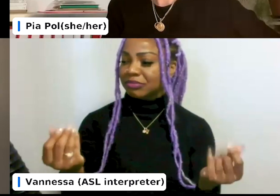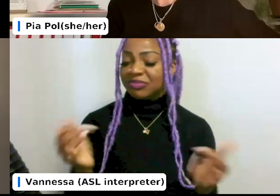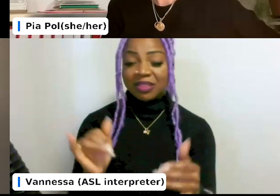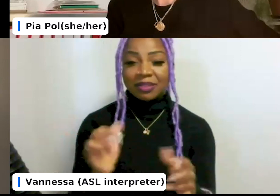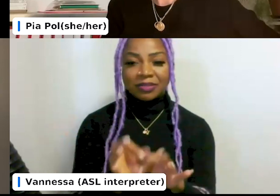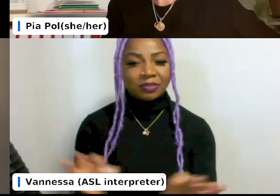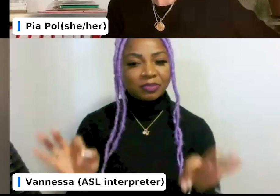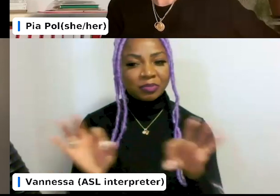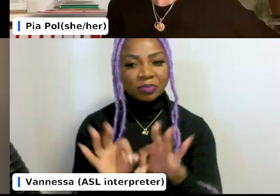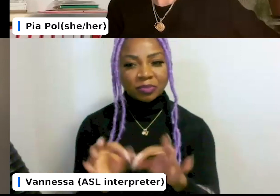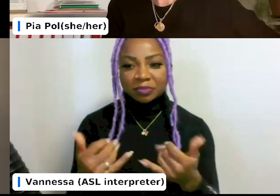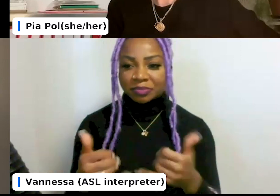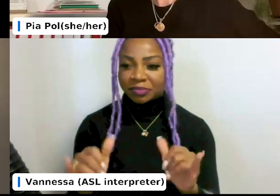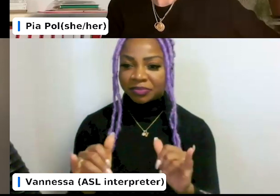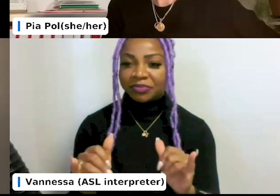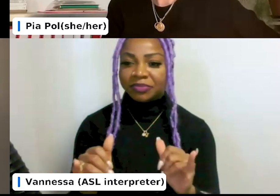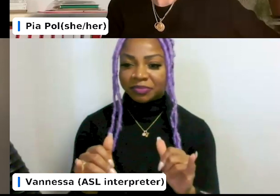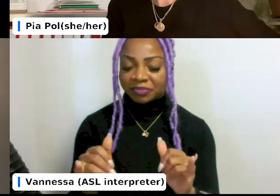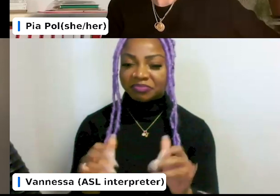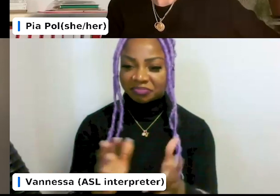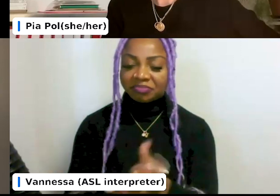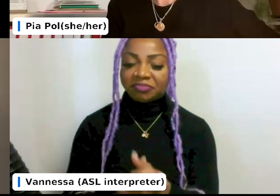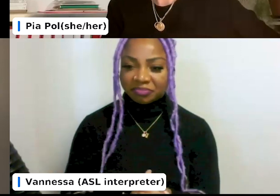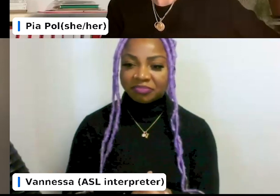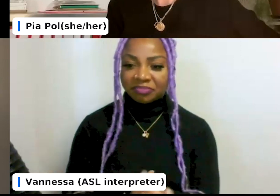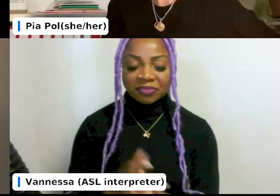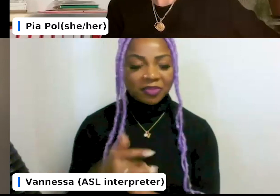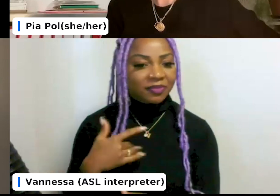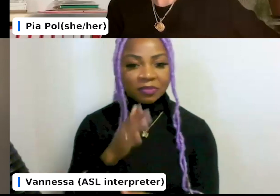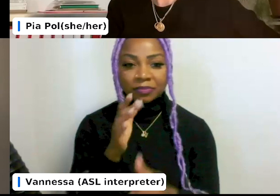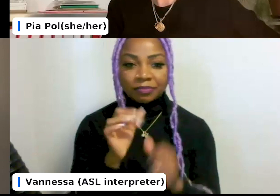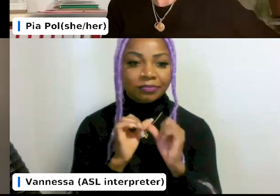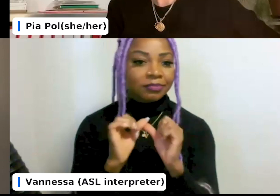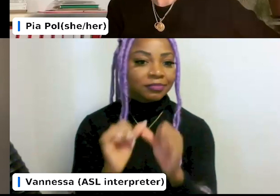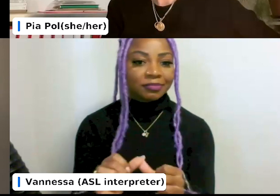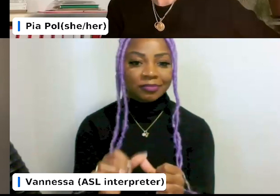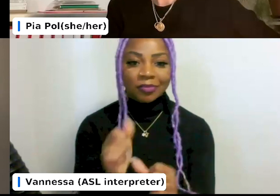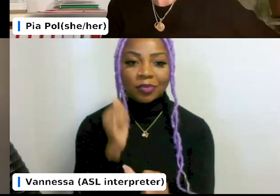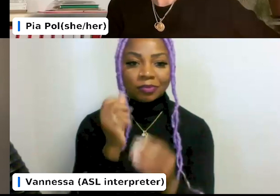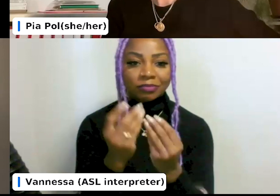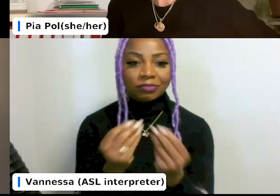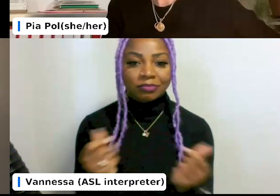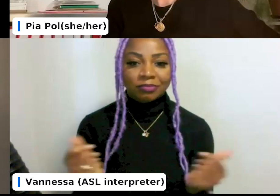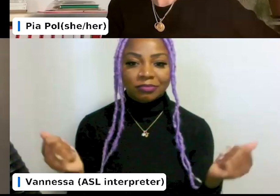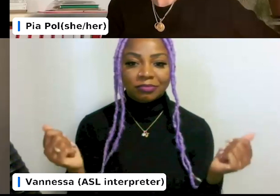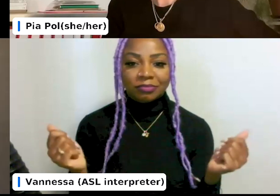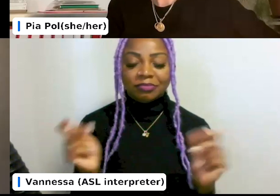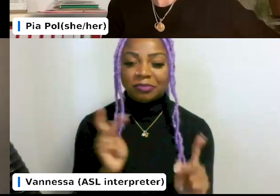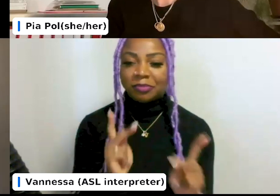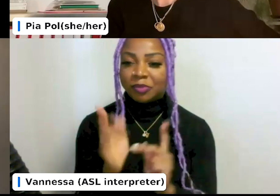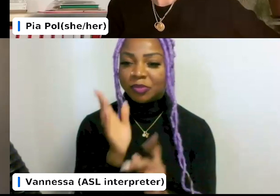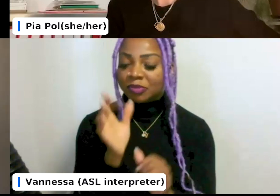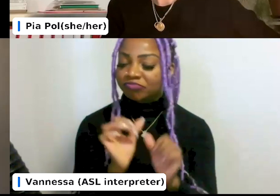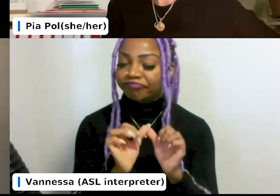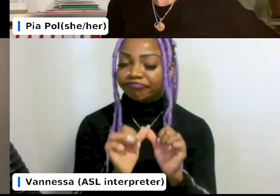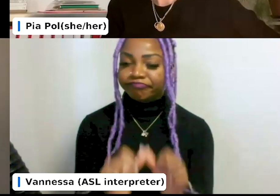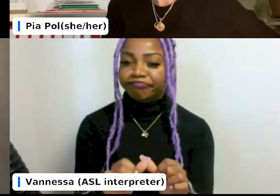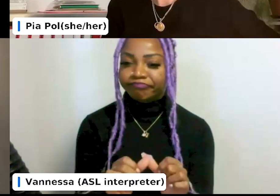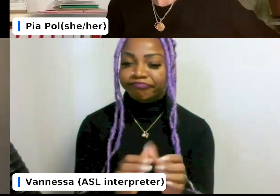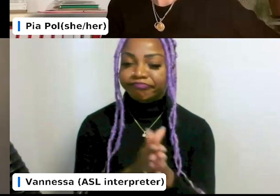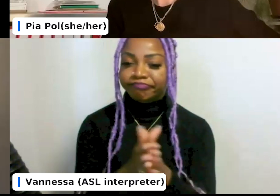still. And I think it will, yeah, it will continue like that as well. Um, this interest in it, um,